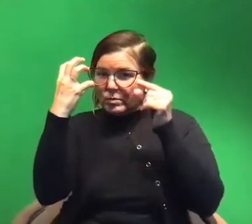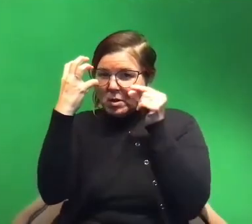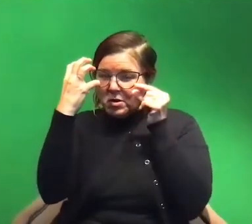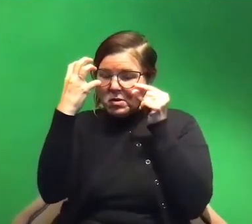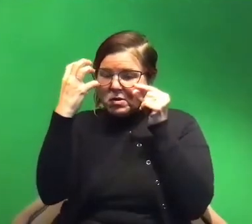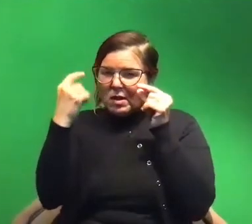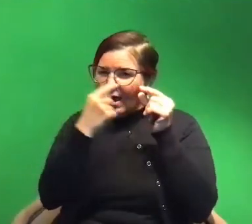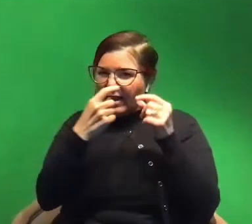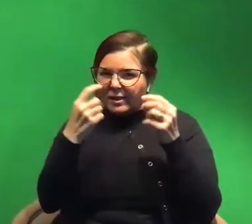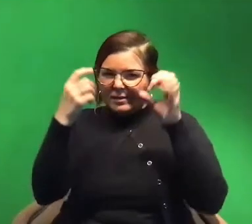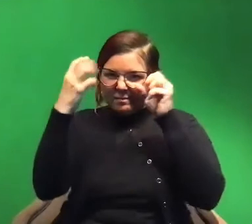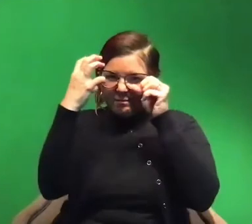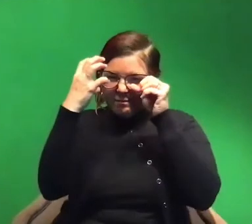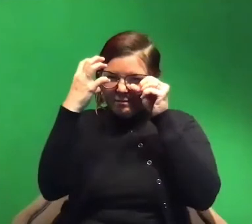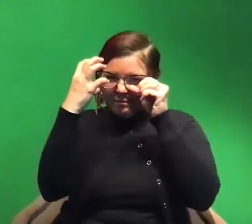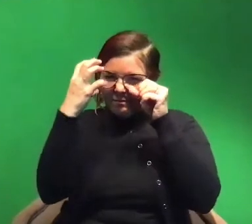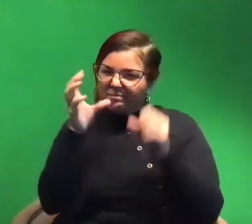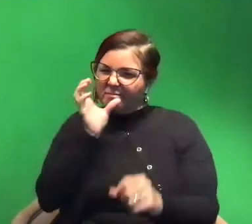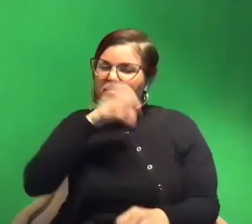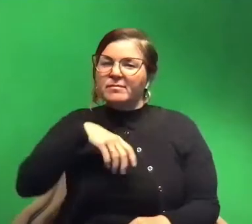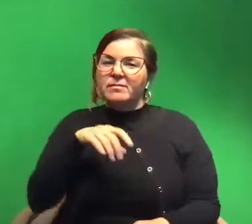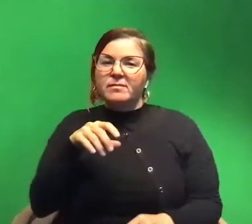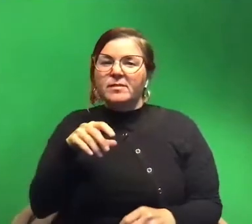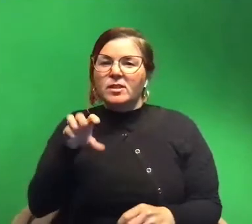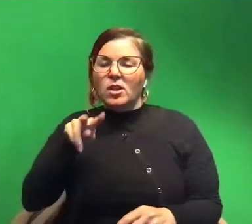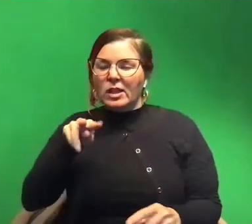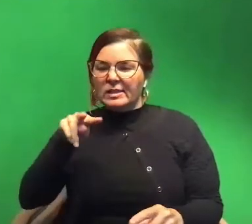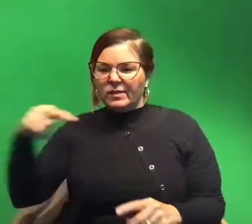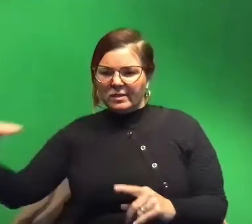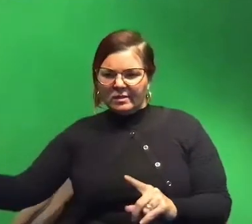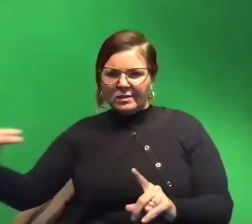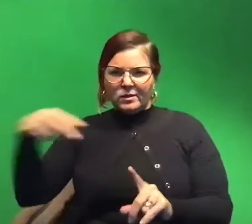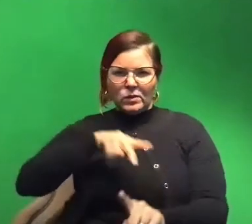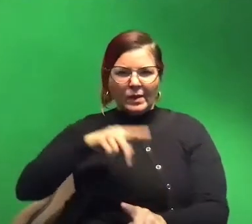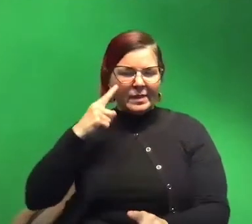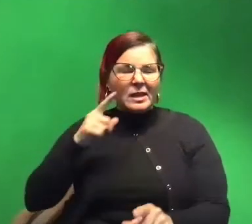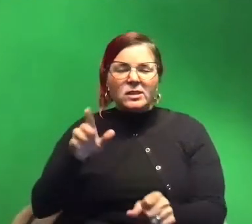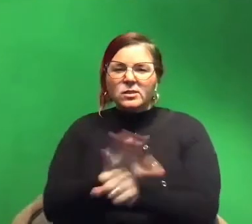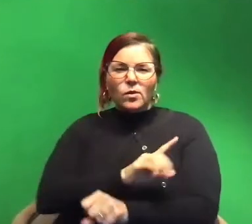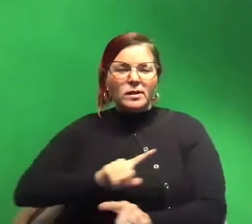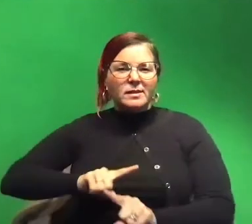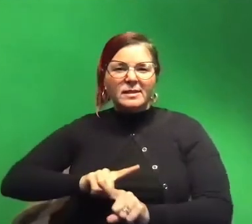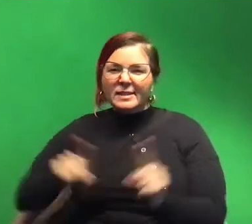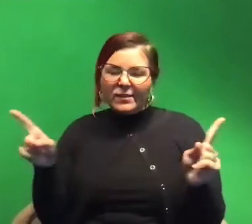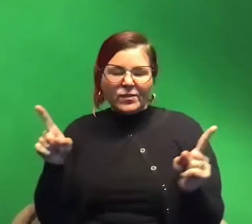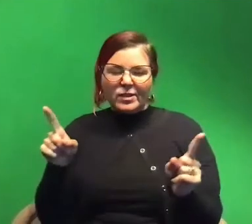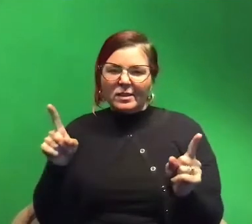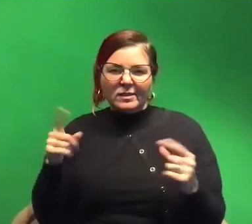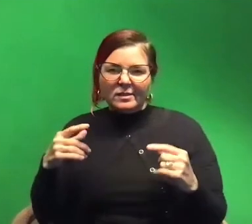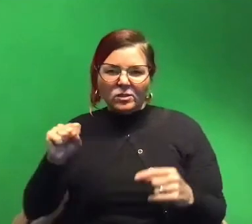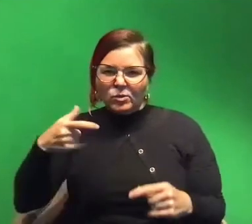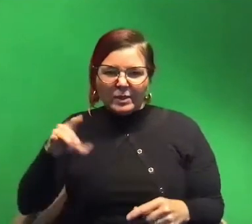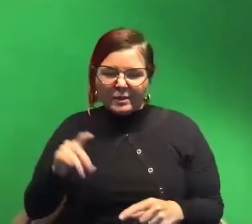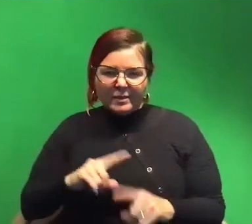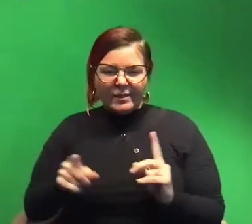and it's weird like if you looked at them from different size you would think they were completely different squid um